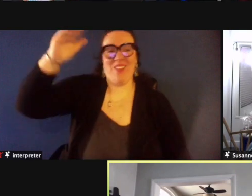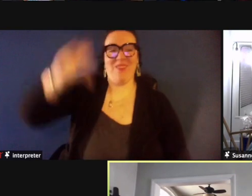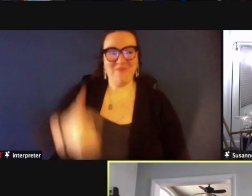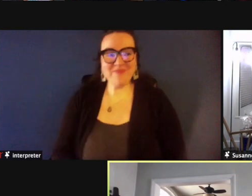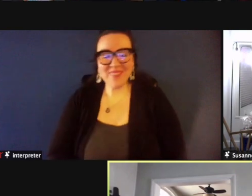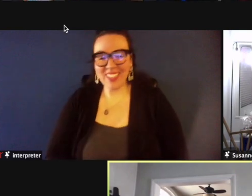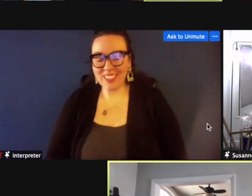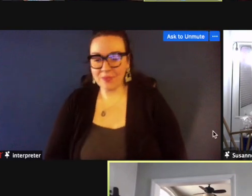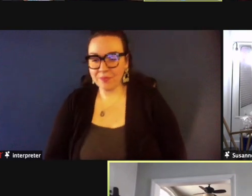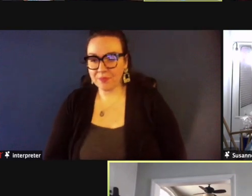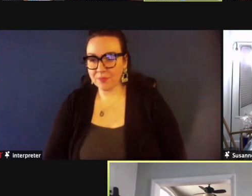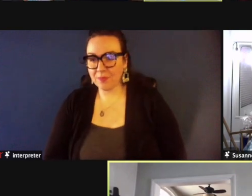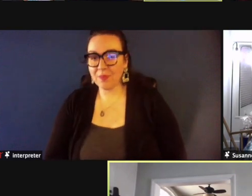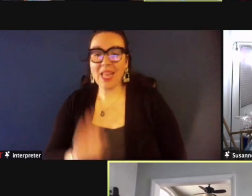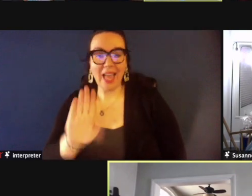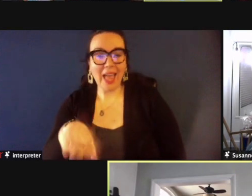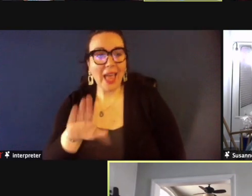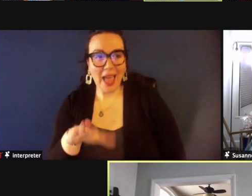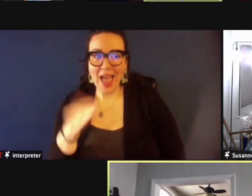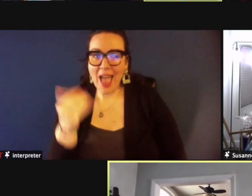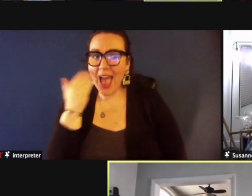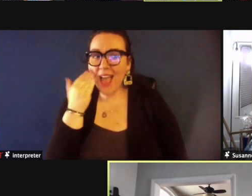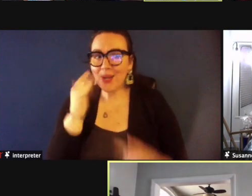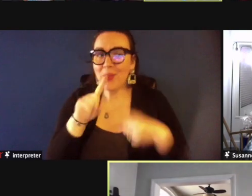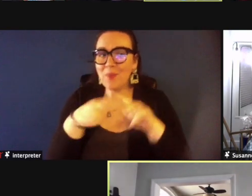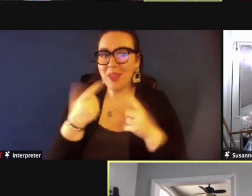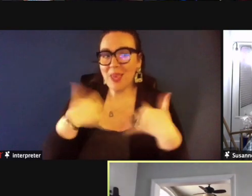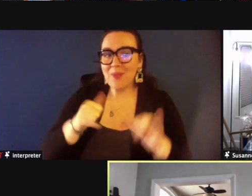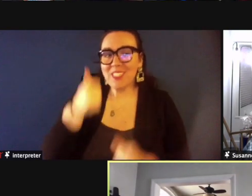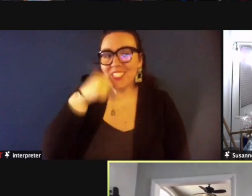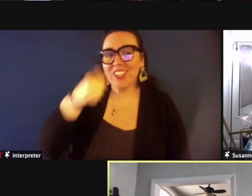i knew them when i knew them when they were girls